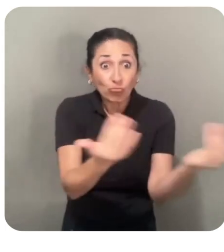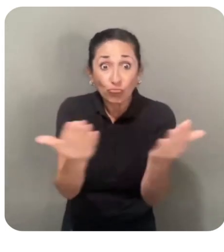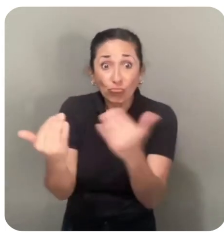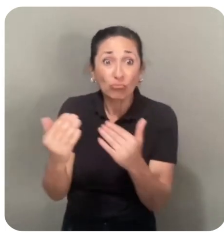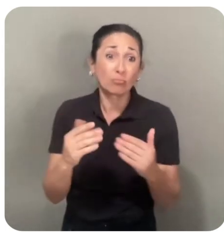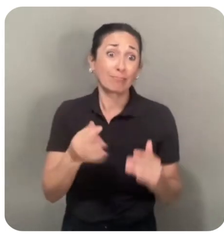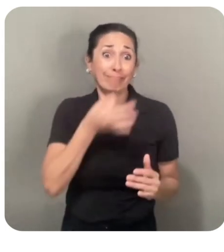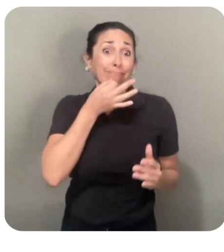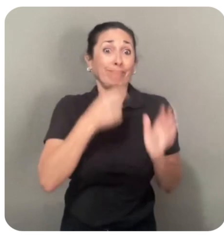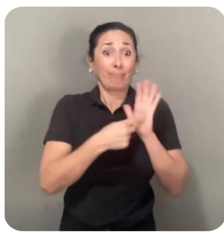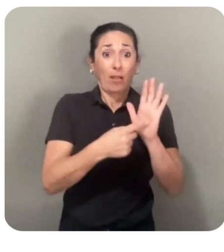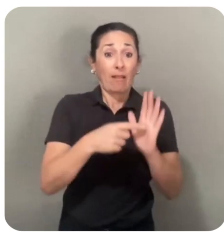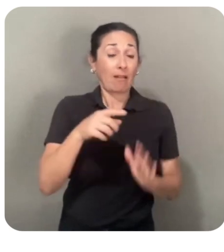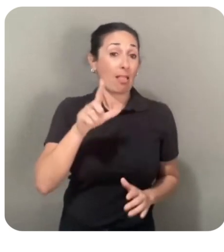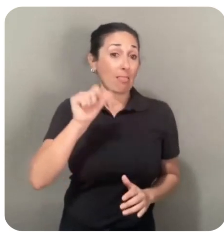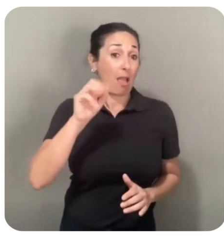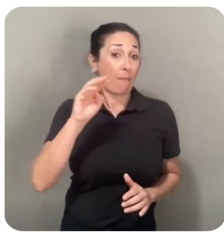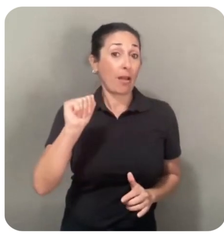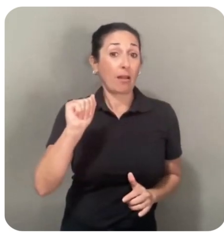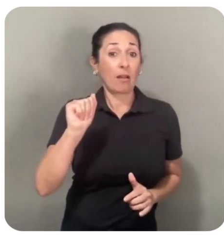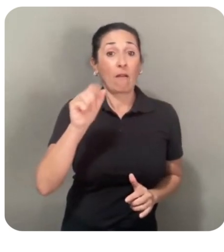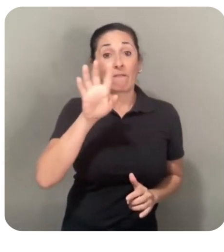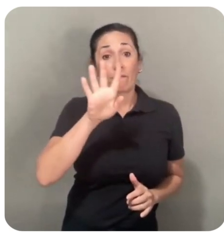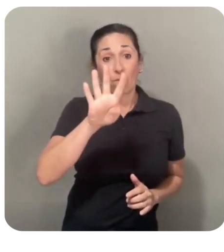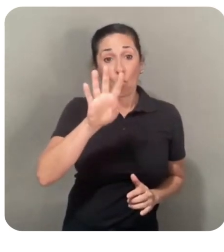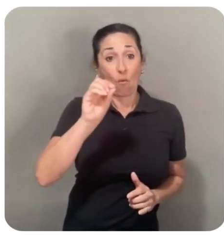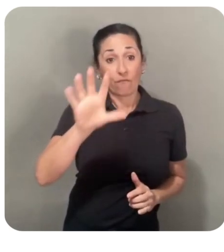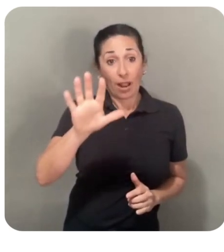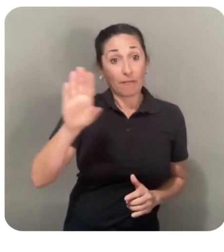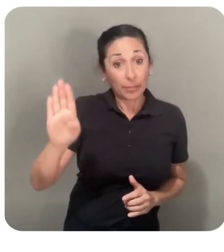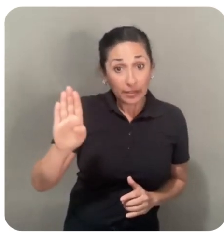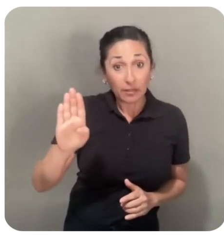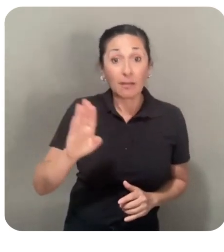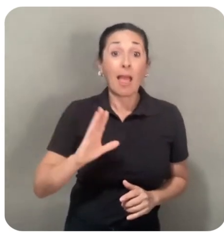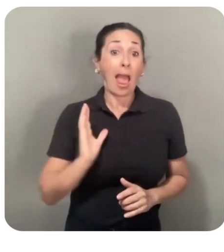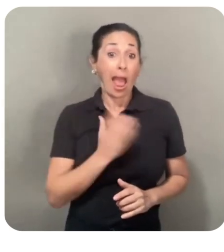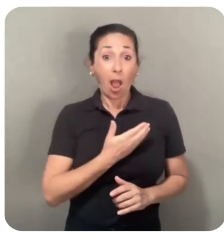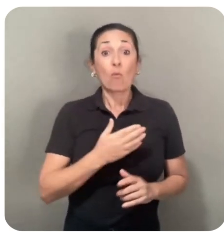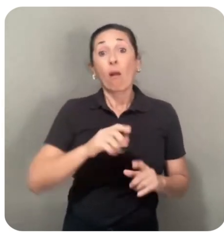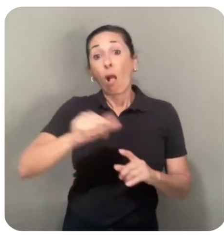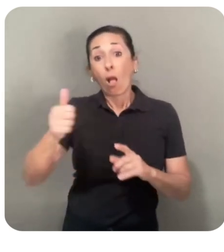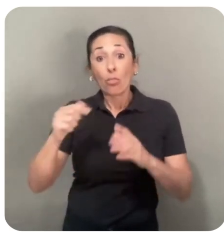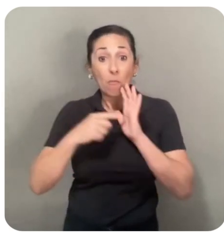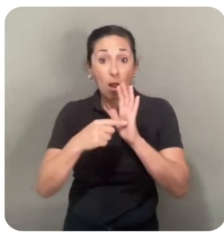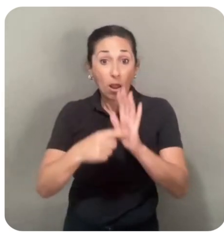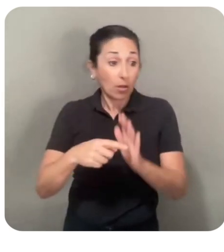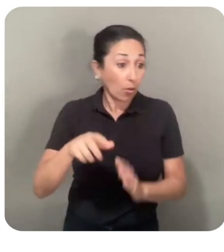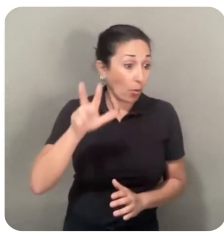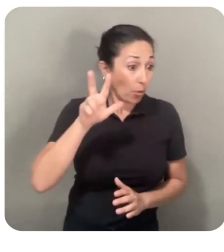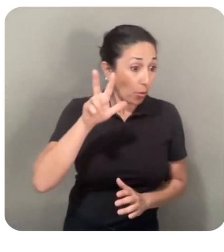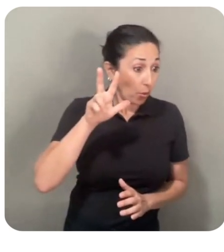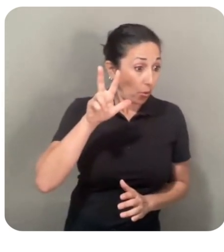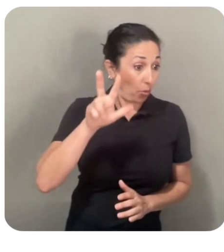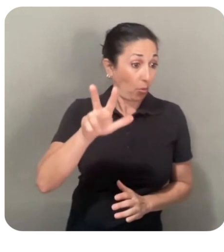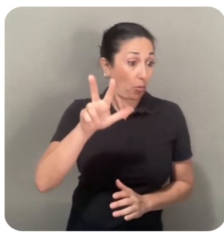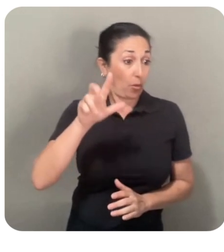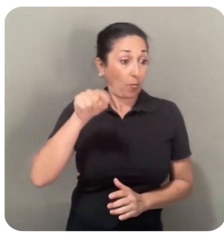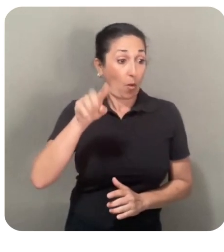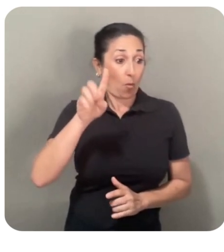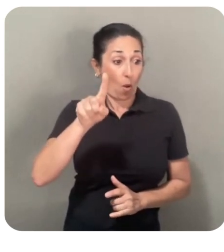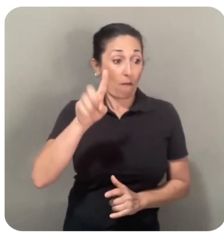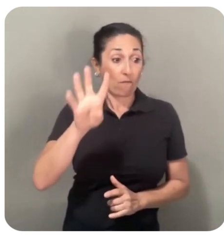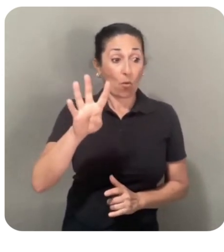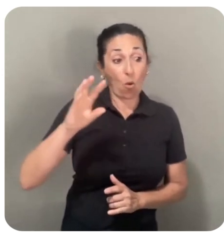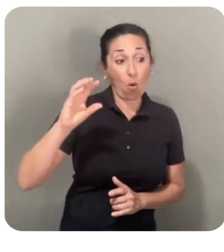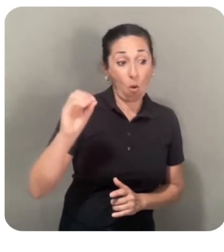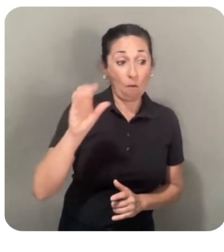model, Llama 405b. Our pre-trained model, Llama 3.1 405b, was trained on over 15 trillion